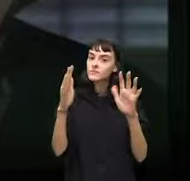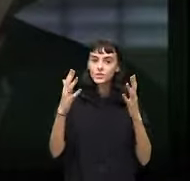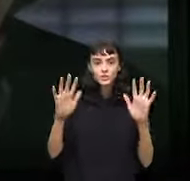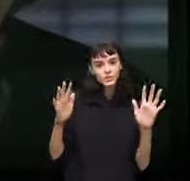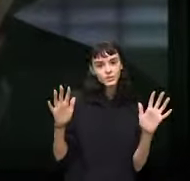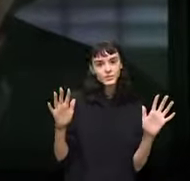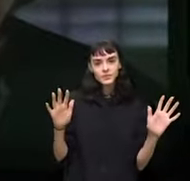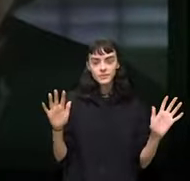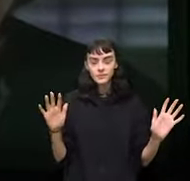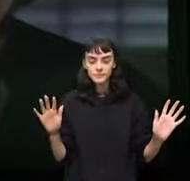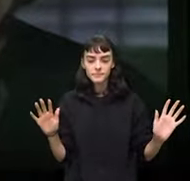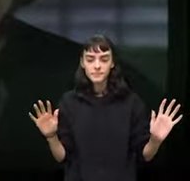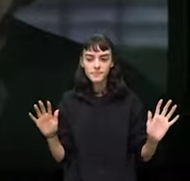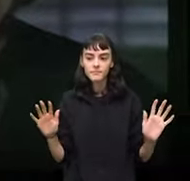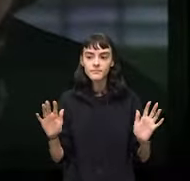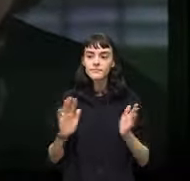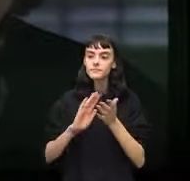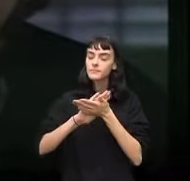So,